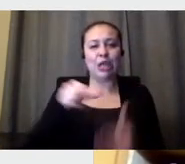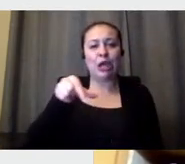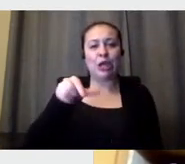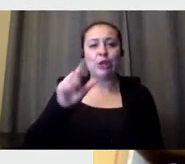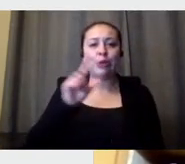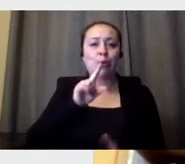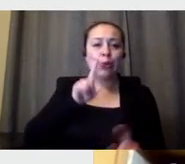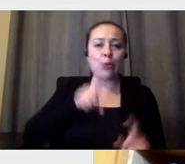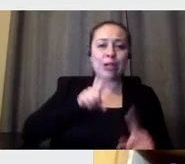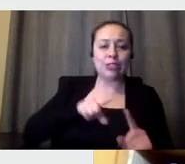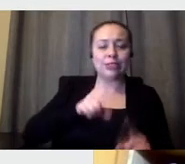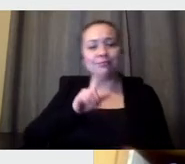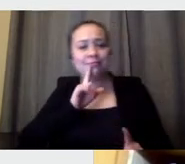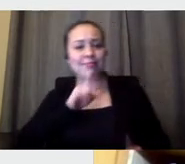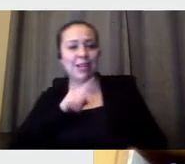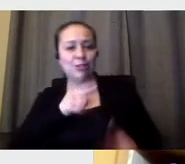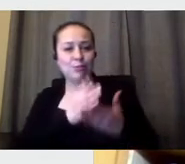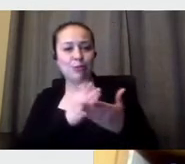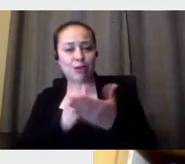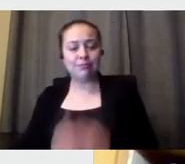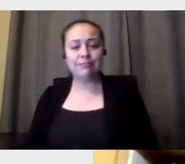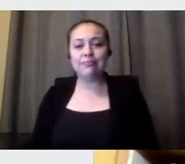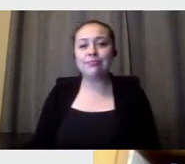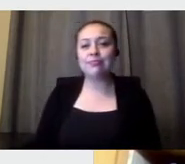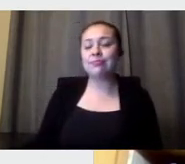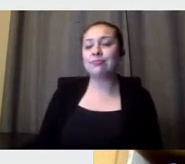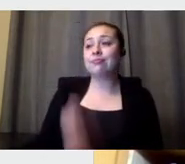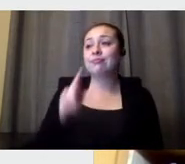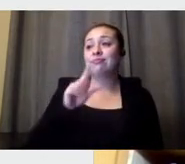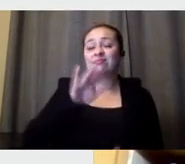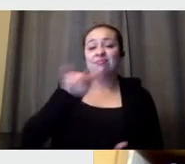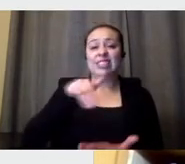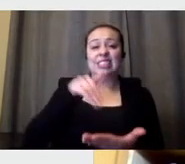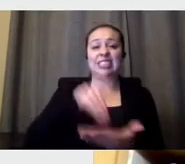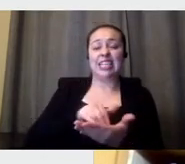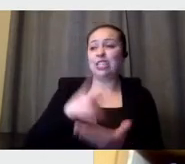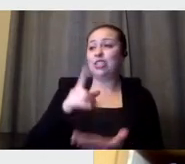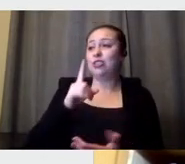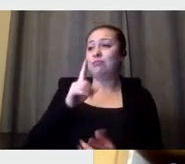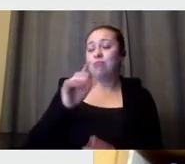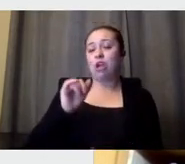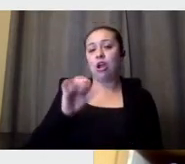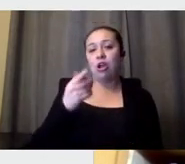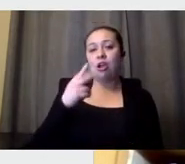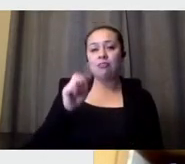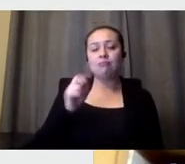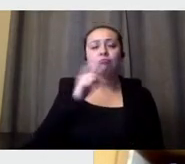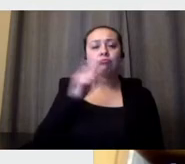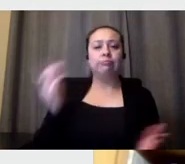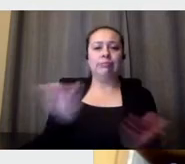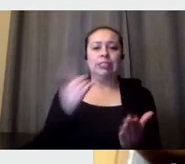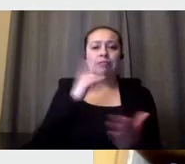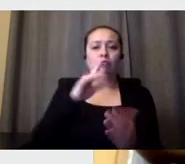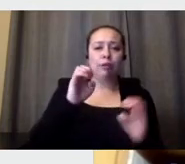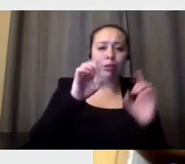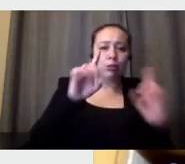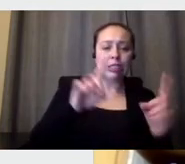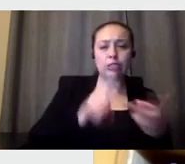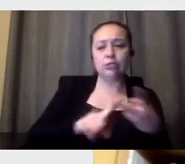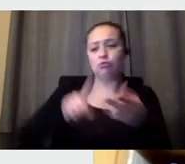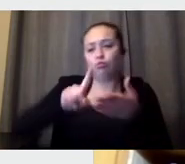Rochester Institute of Technology's Vignelli Center for Design Studies is an international hub for education, research,